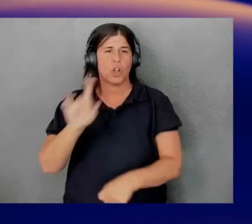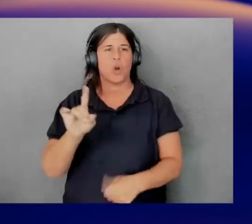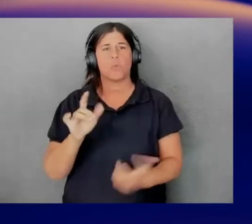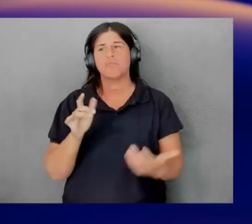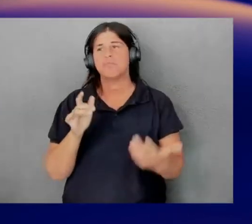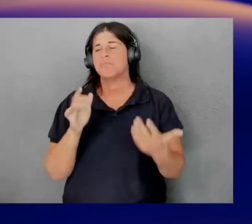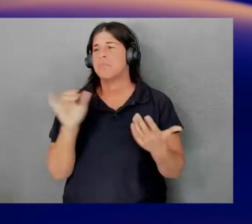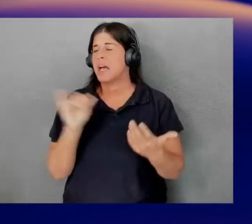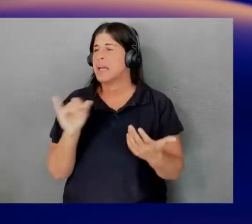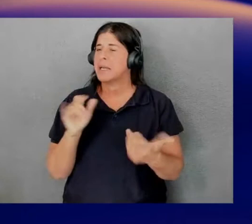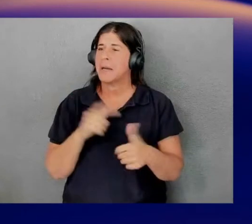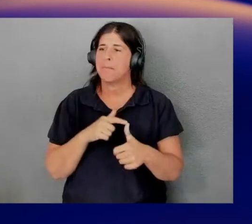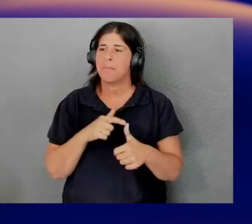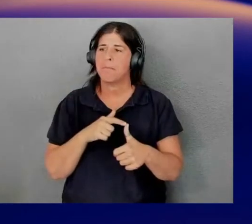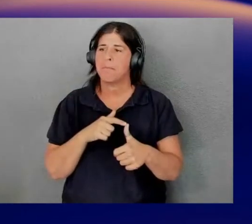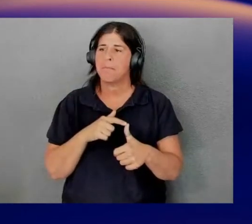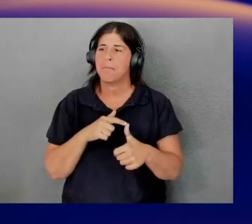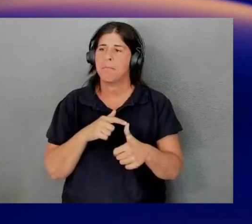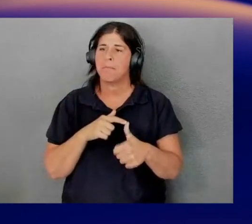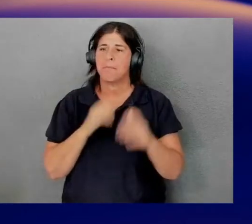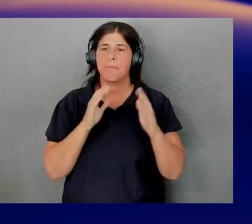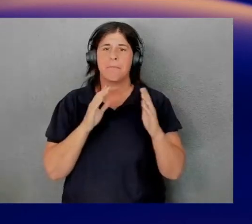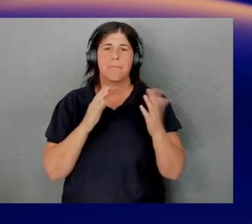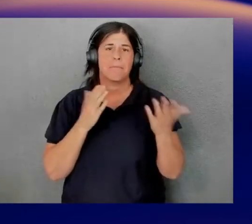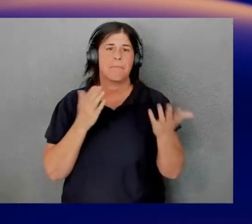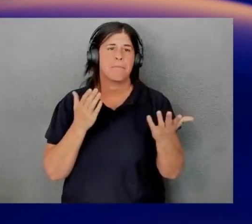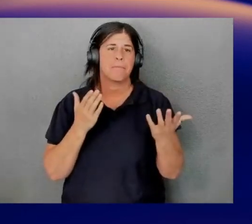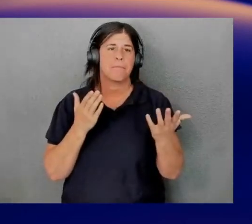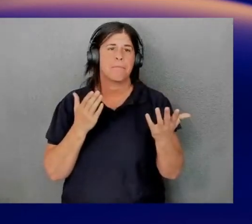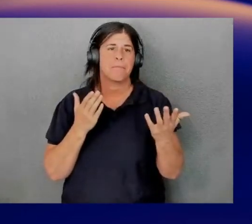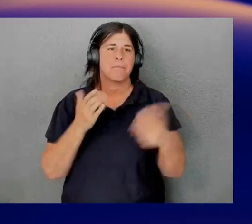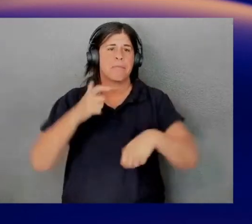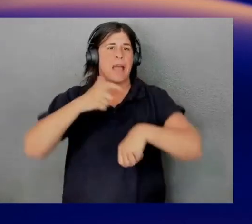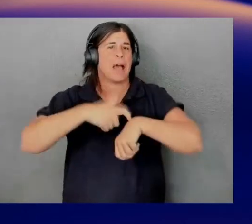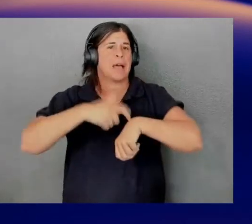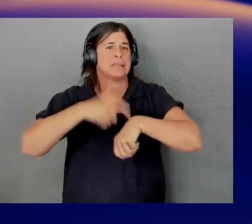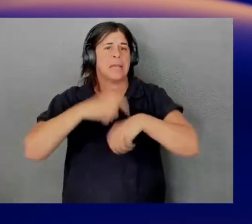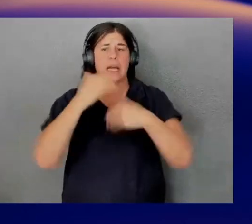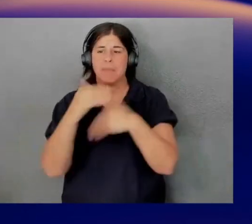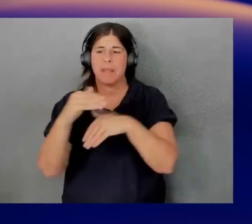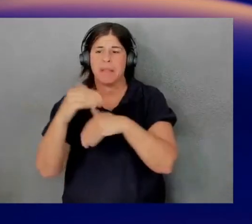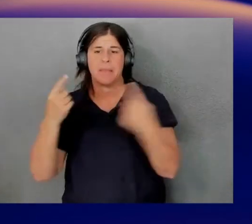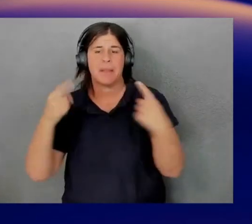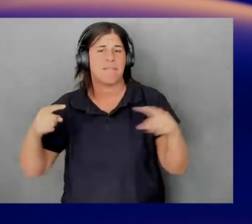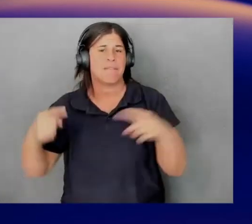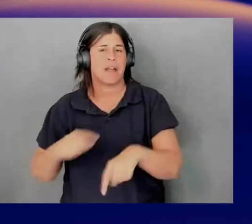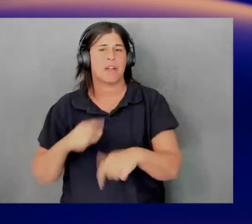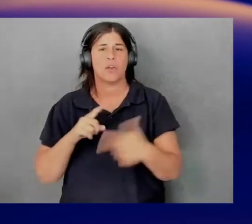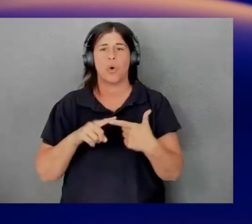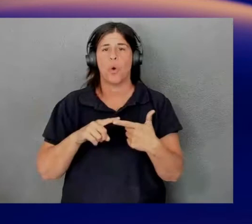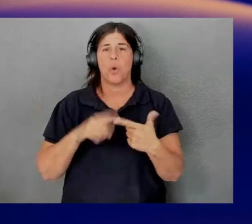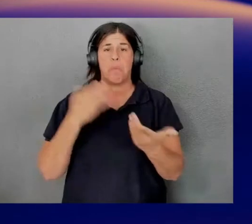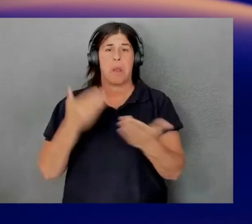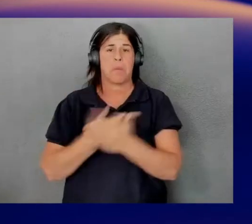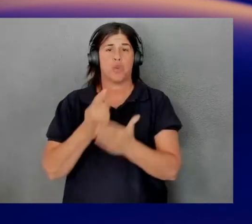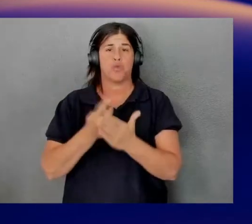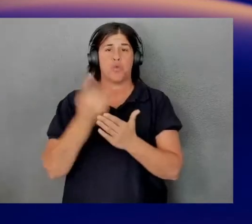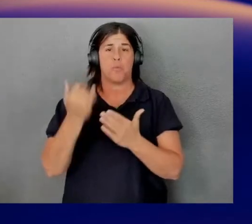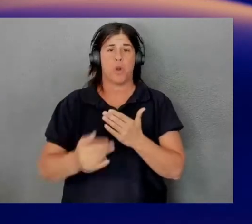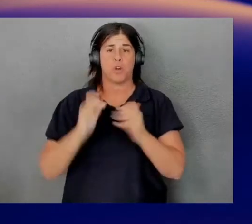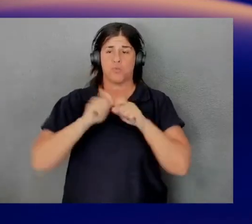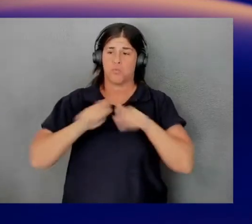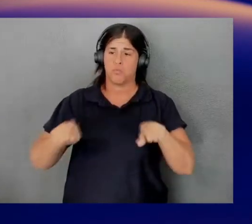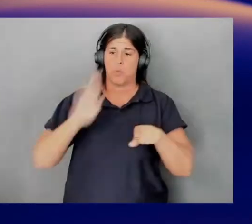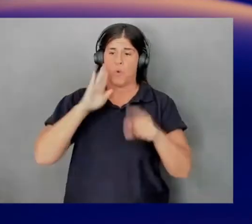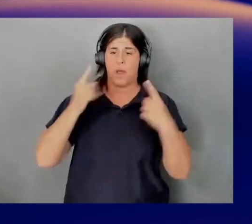like a prime day, right? Maybe it's a time-bound event, or if you think you have a new project that is coming up and want to make sure that you